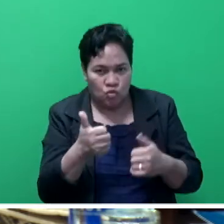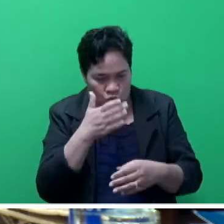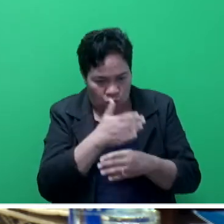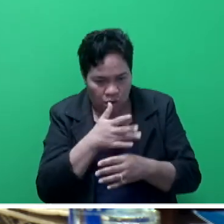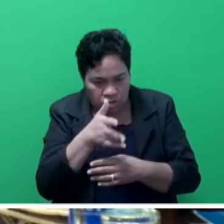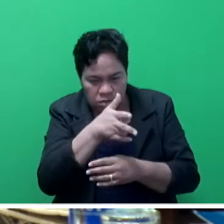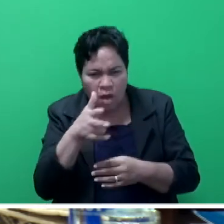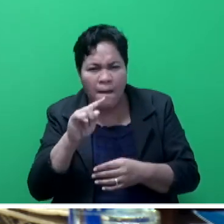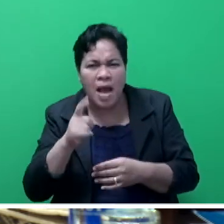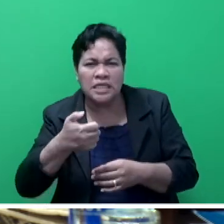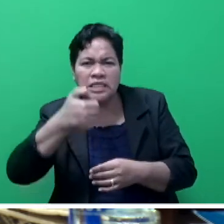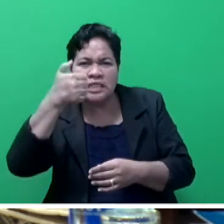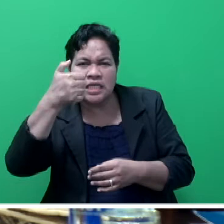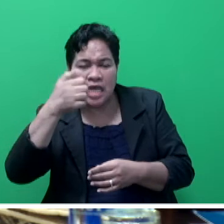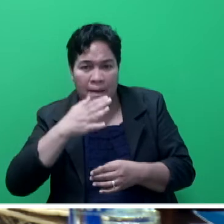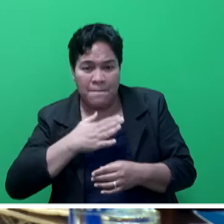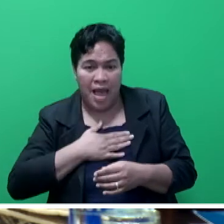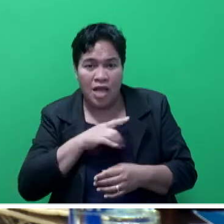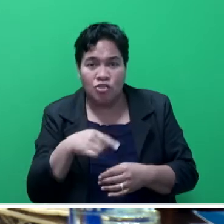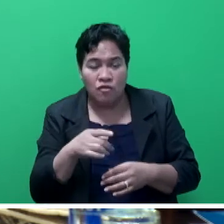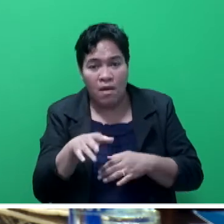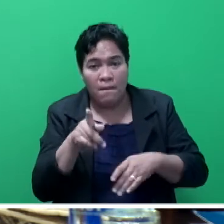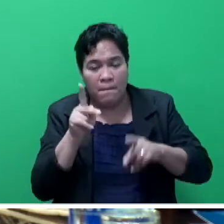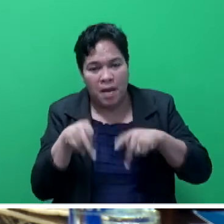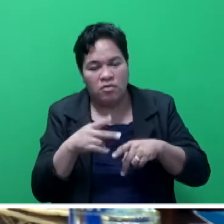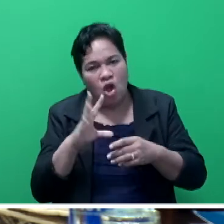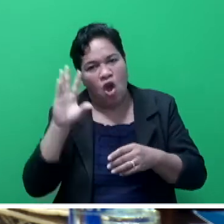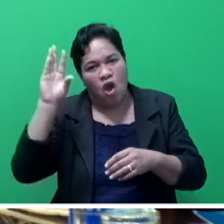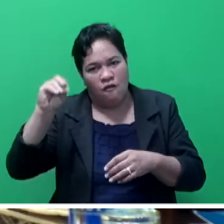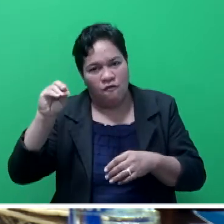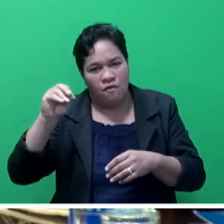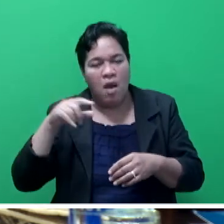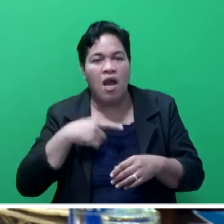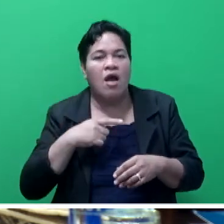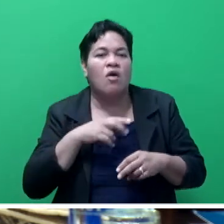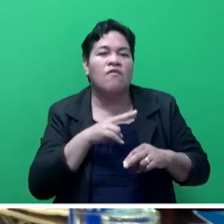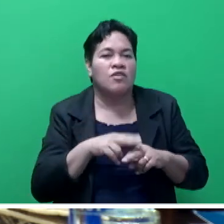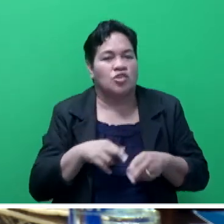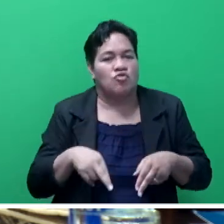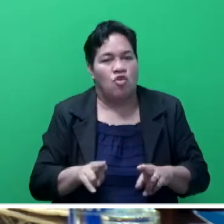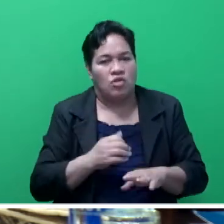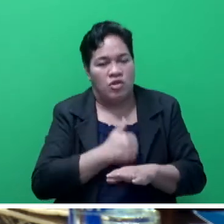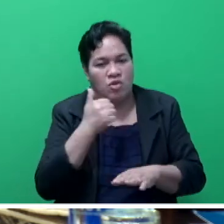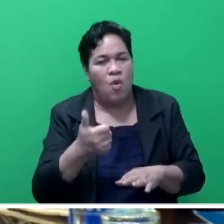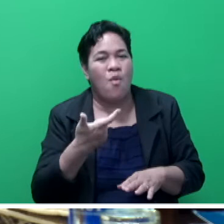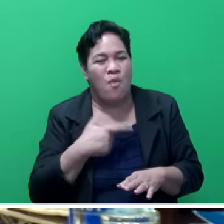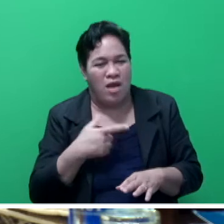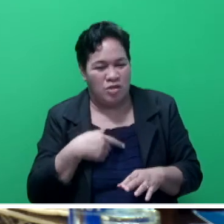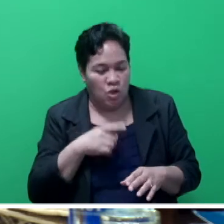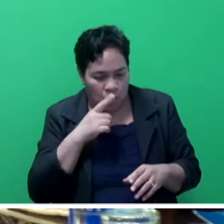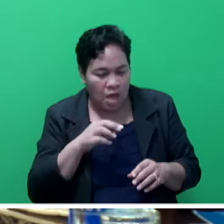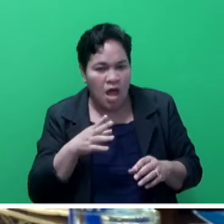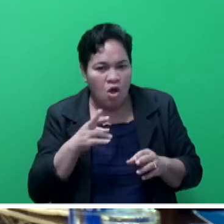However, six cameras at Maisuva Park have been disconnected by Fiji Road's authority to allow for road